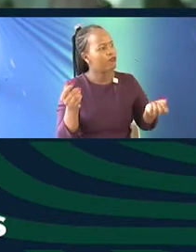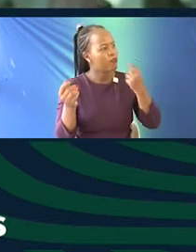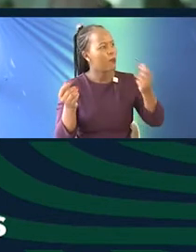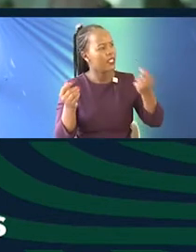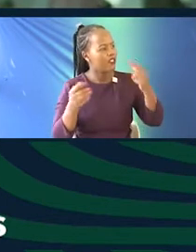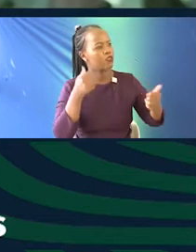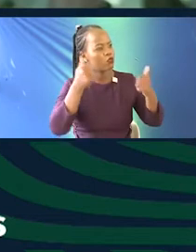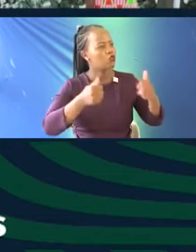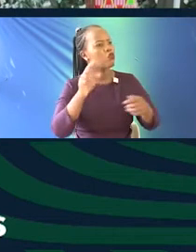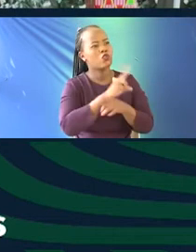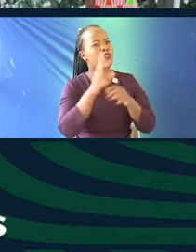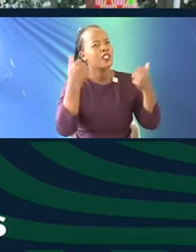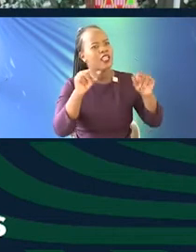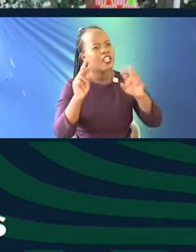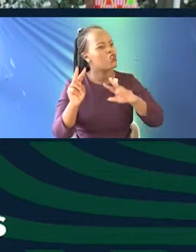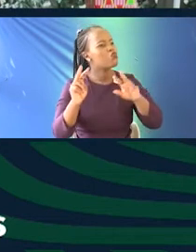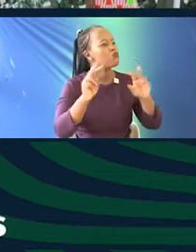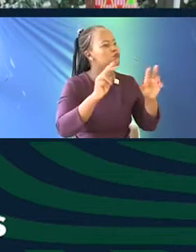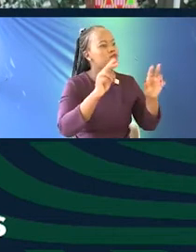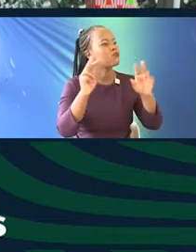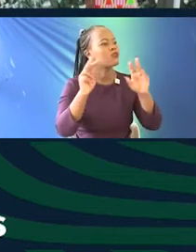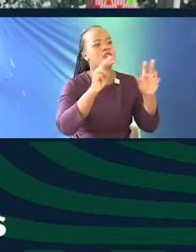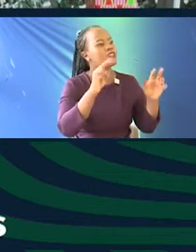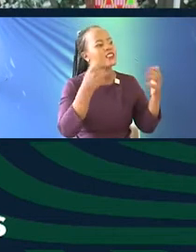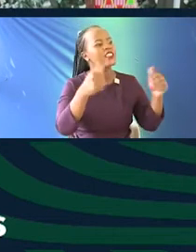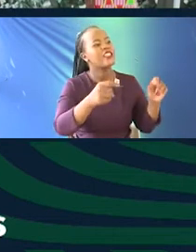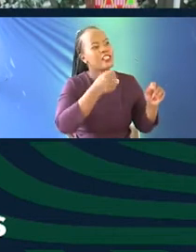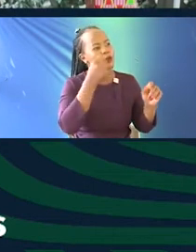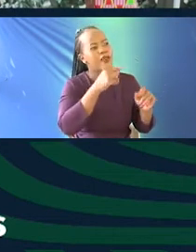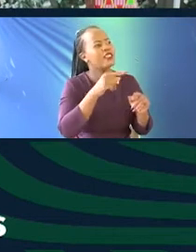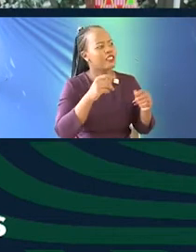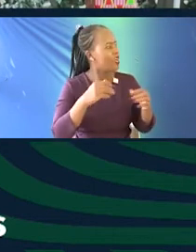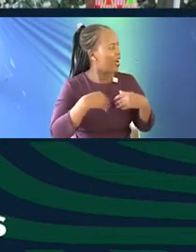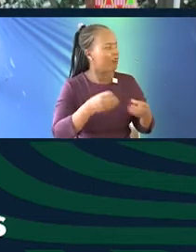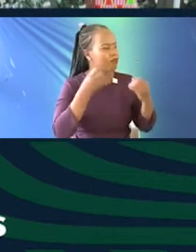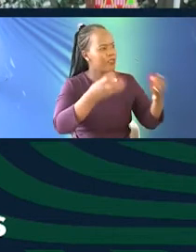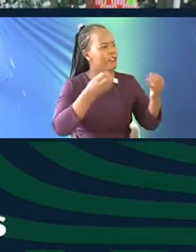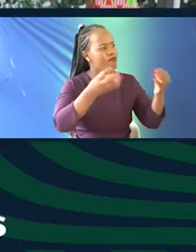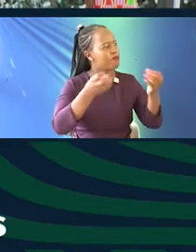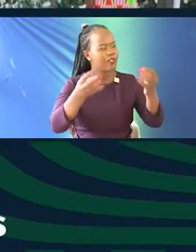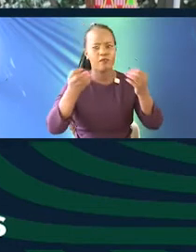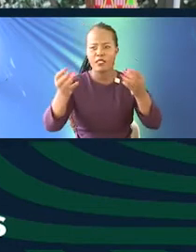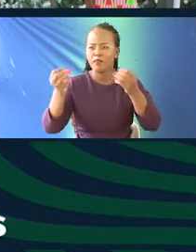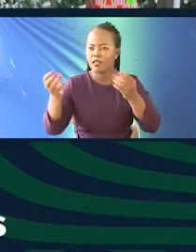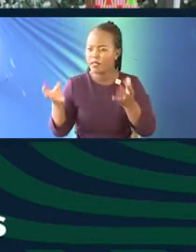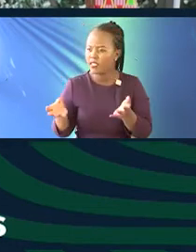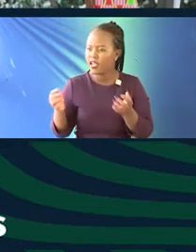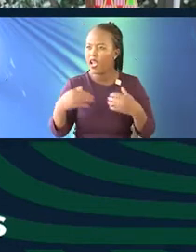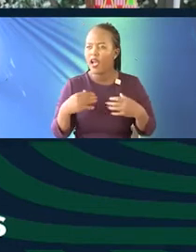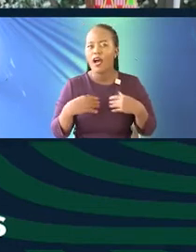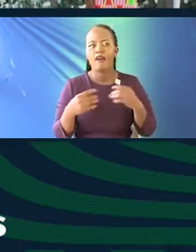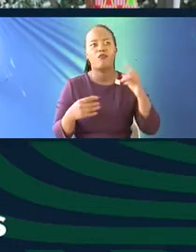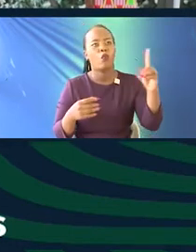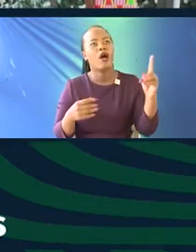when I was here. Any that you see here, before we jump back to Angela, any hub? There's plenty here because there's so many. There's one